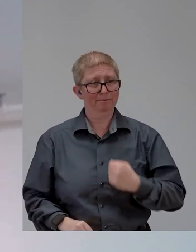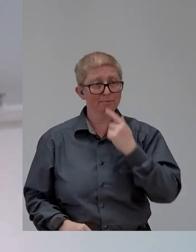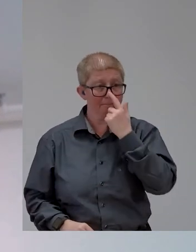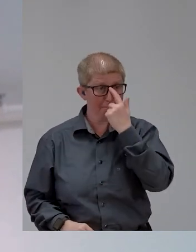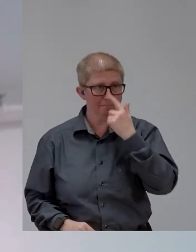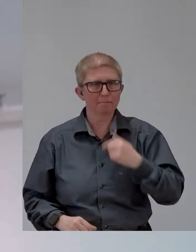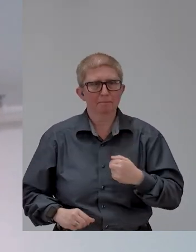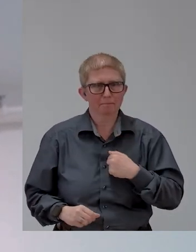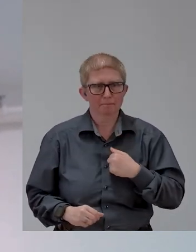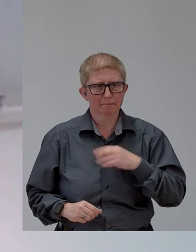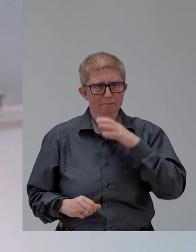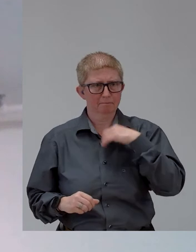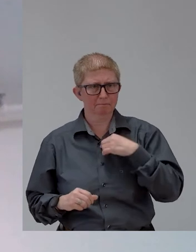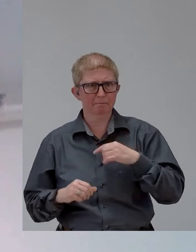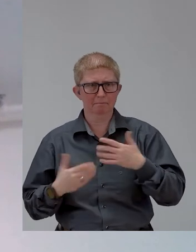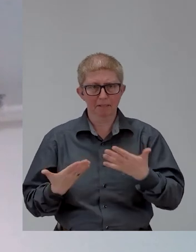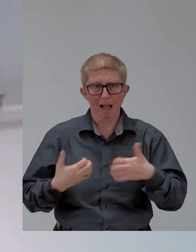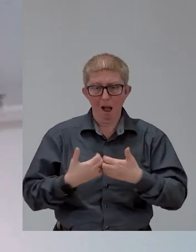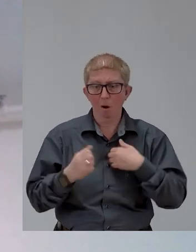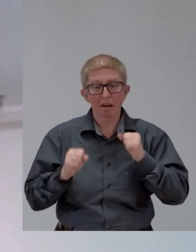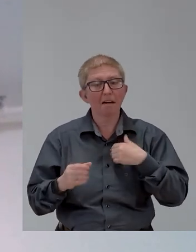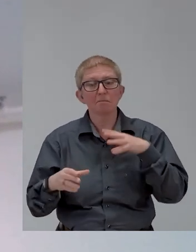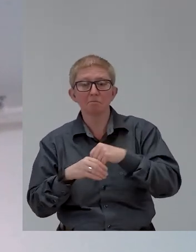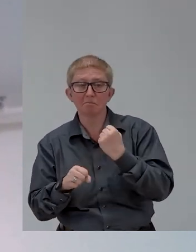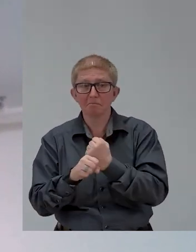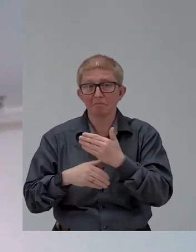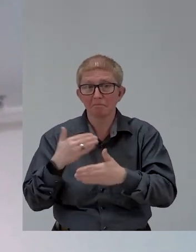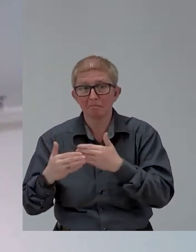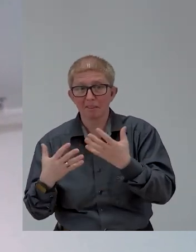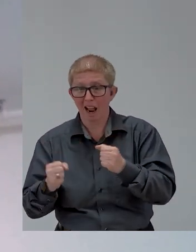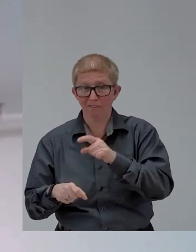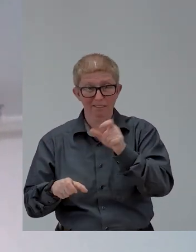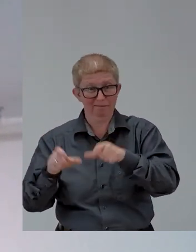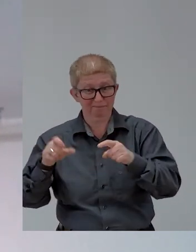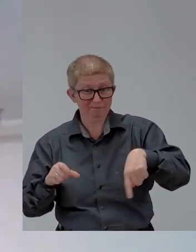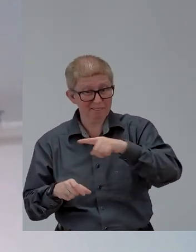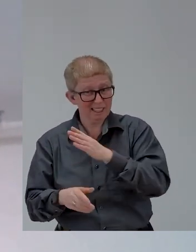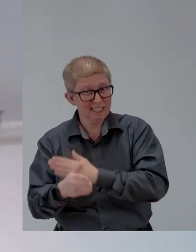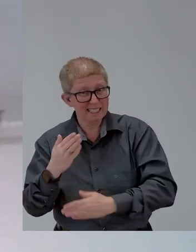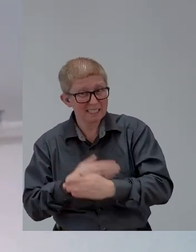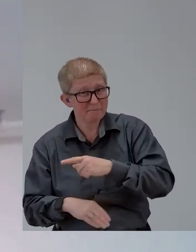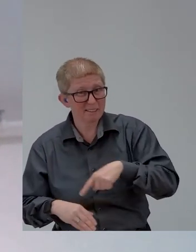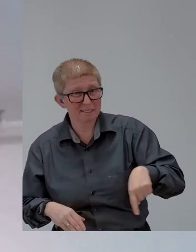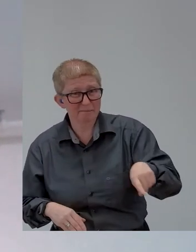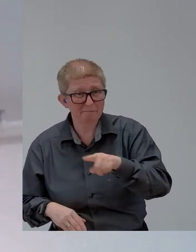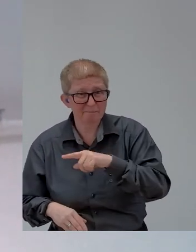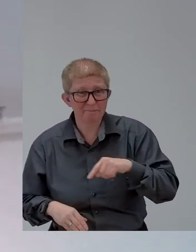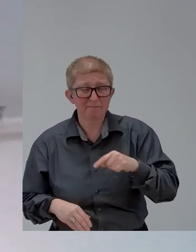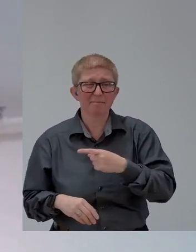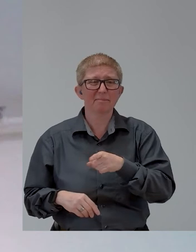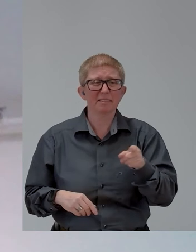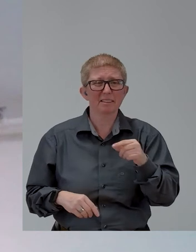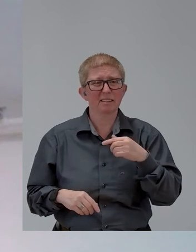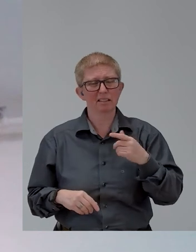But it is fair to note that for some people with disabilities who would otherwise experience prejudice due to in